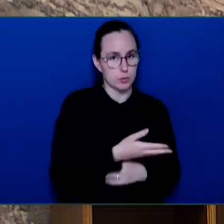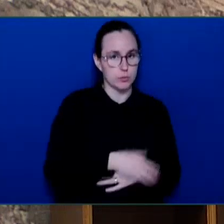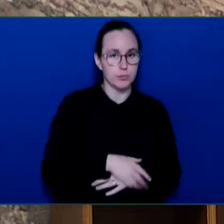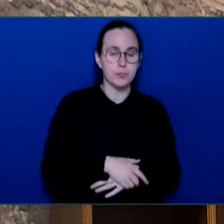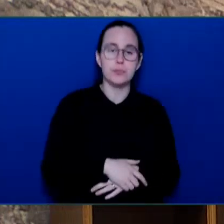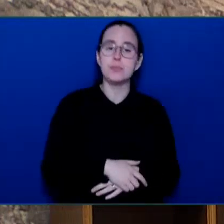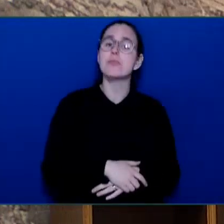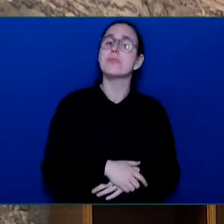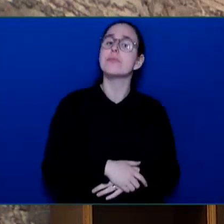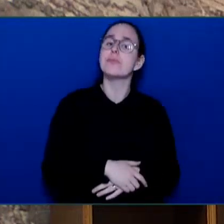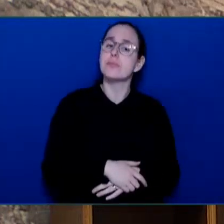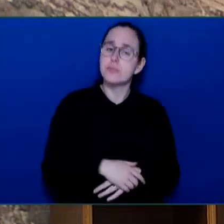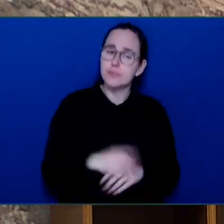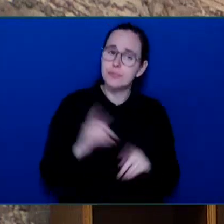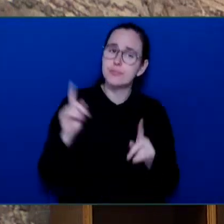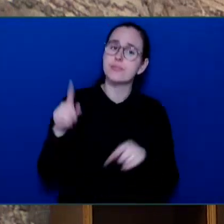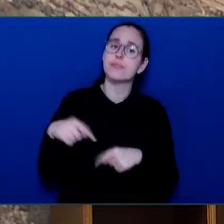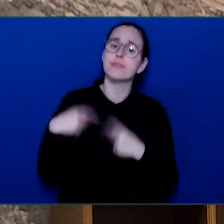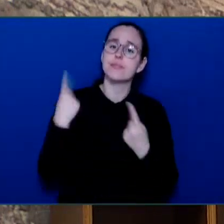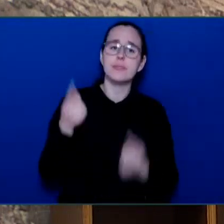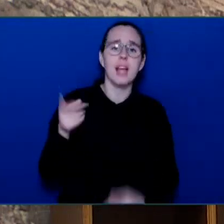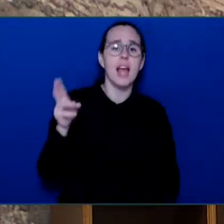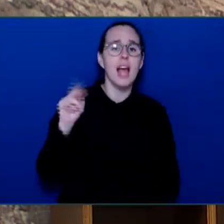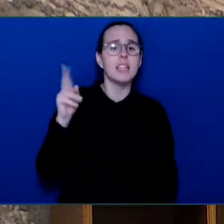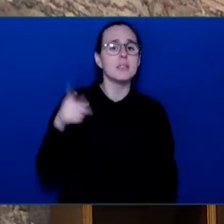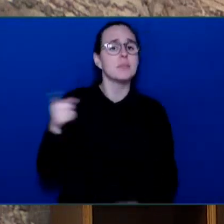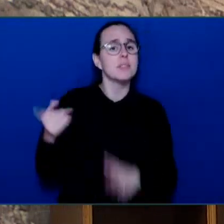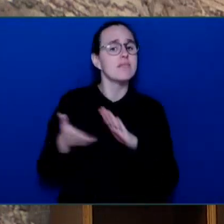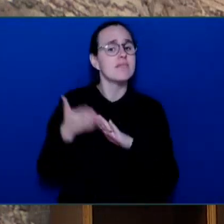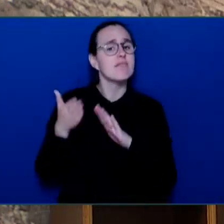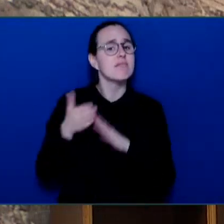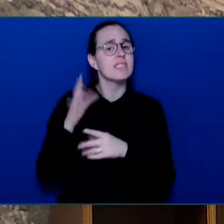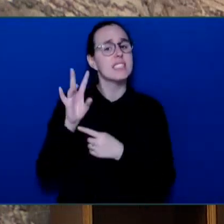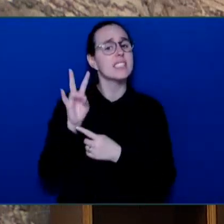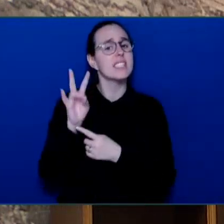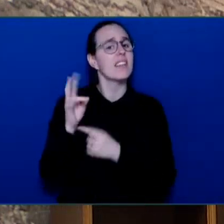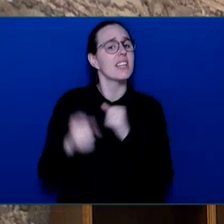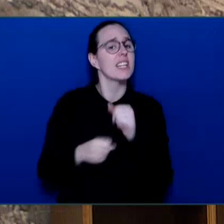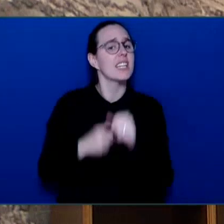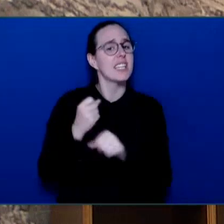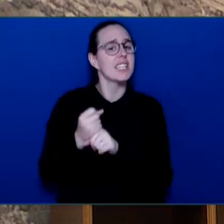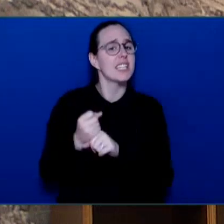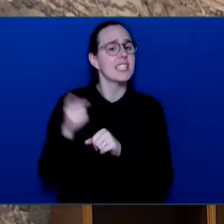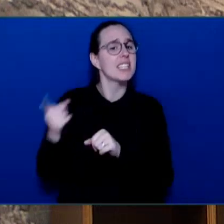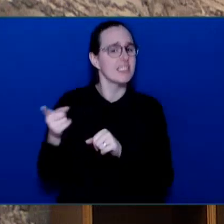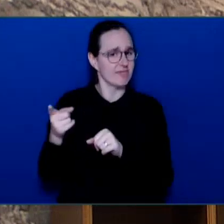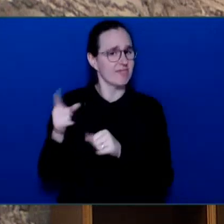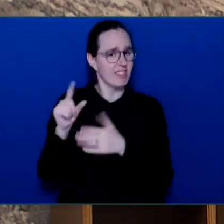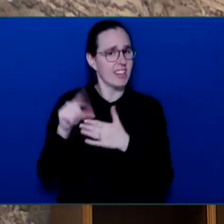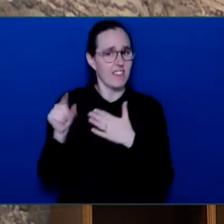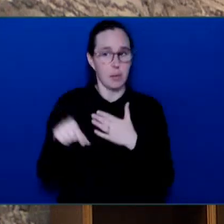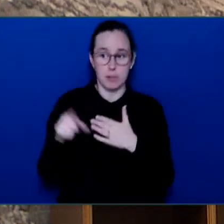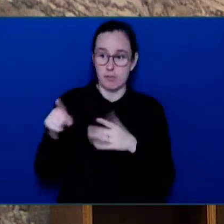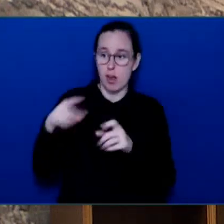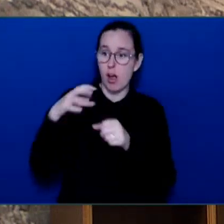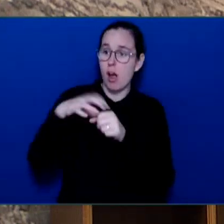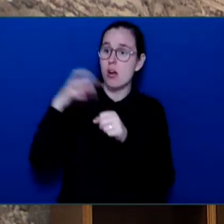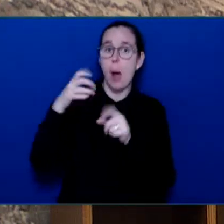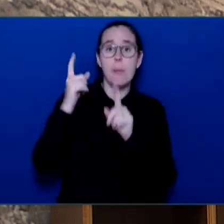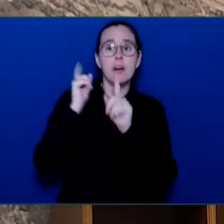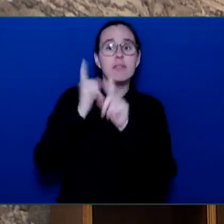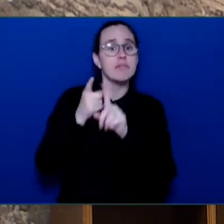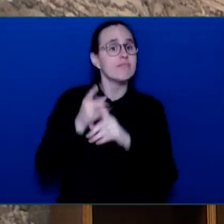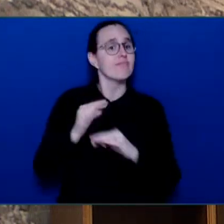target has been met by this government. And I'll tell you, actually, the difference between COSPIC and the